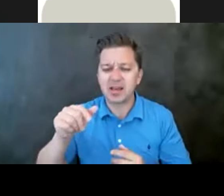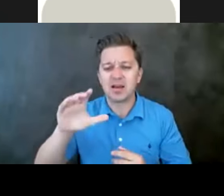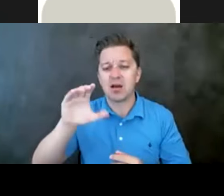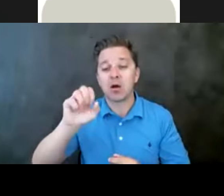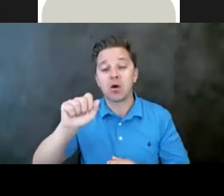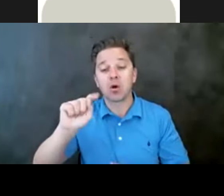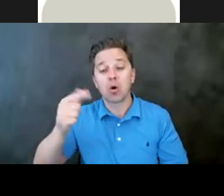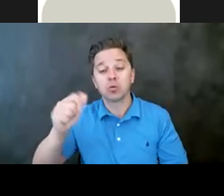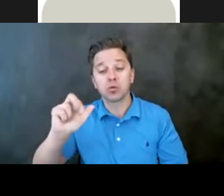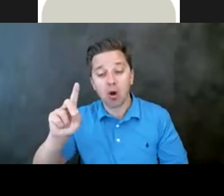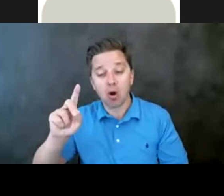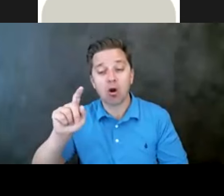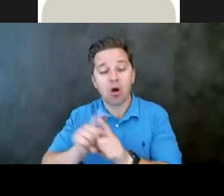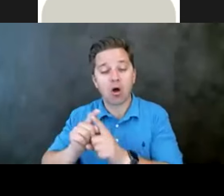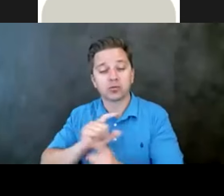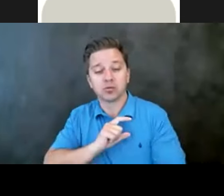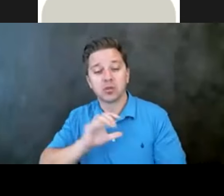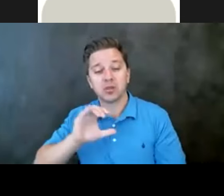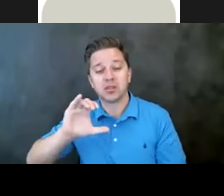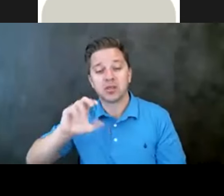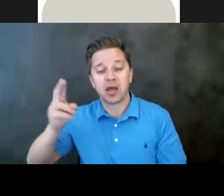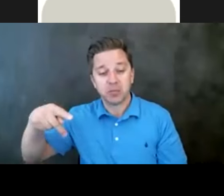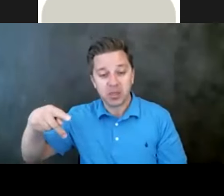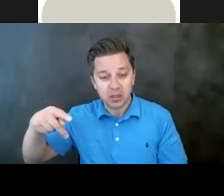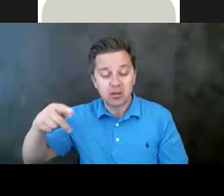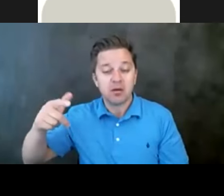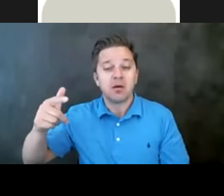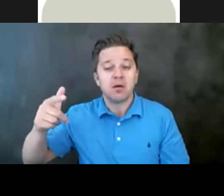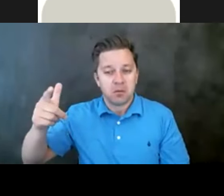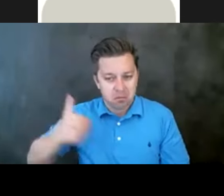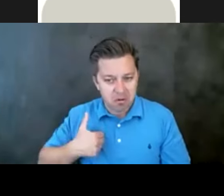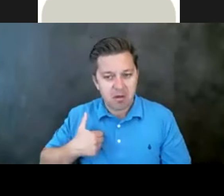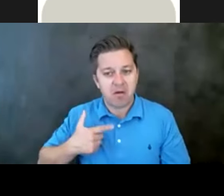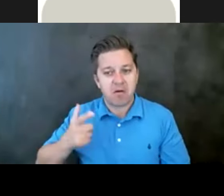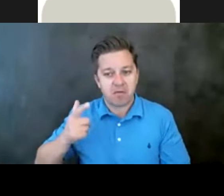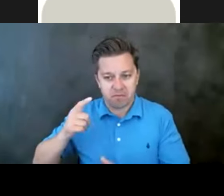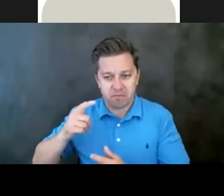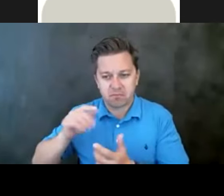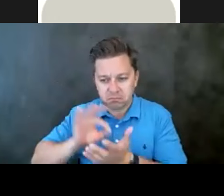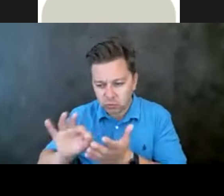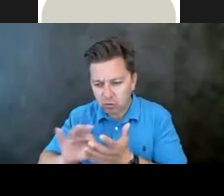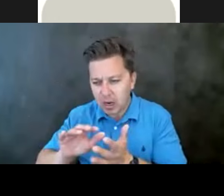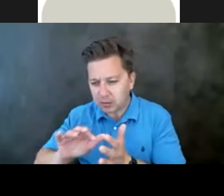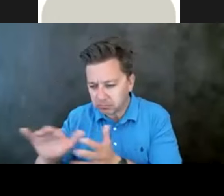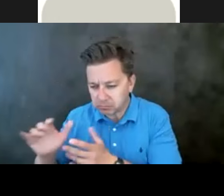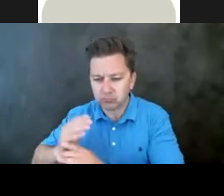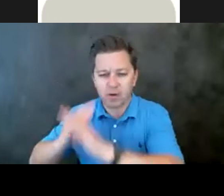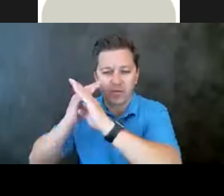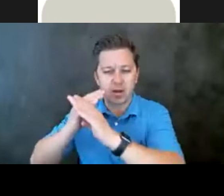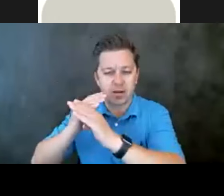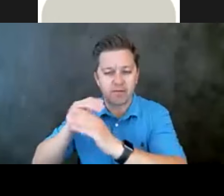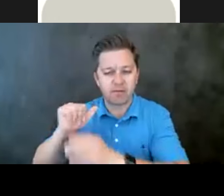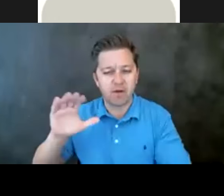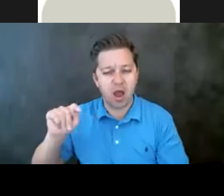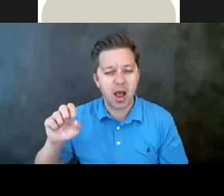California Highway Patrol, through their efforts, will track preventative acts. But I think when it comes